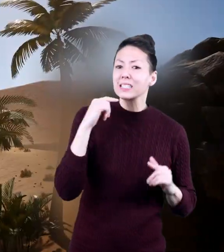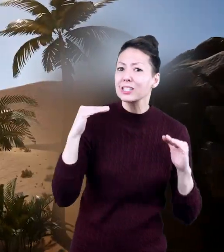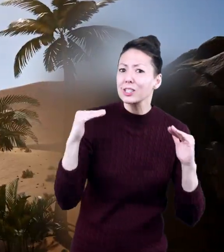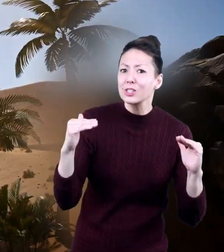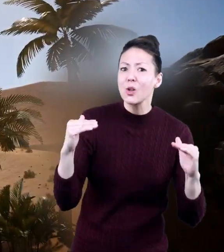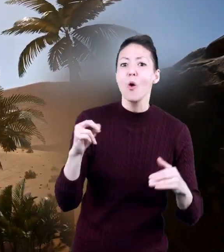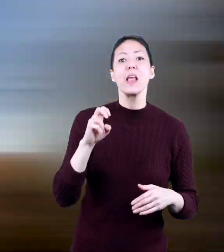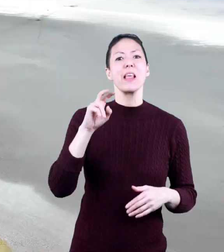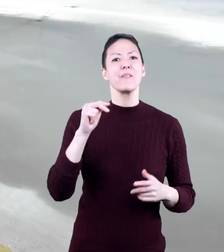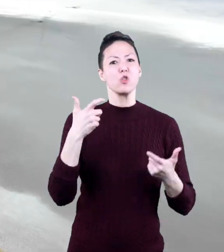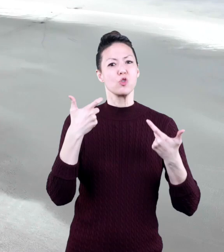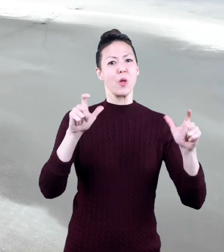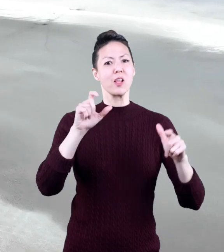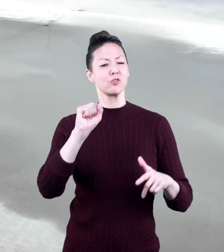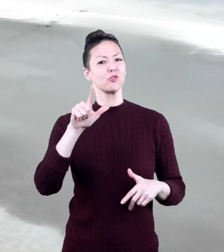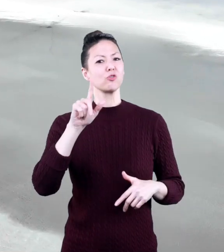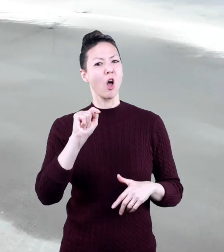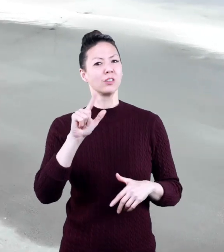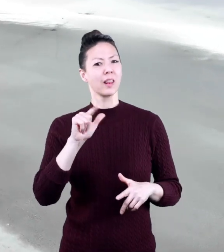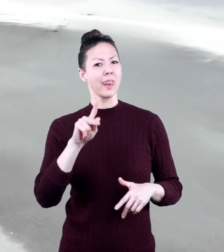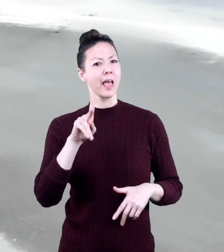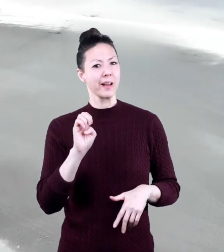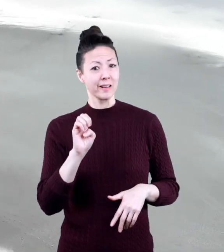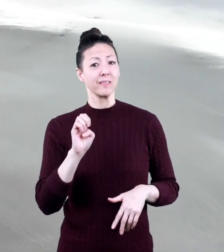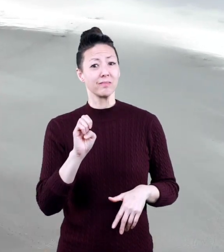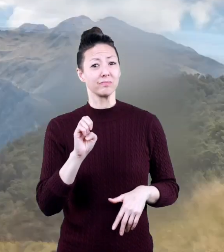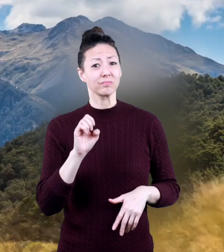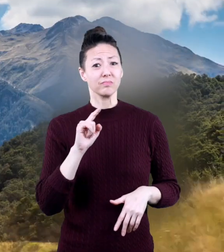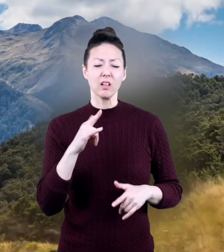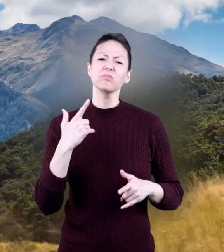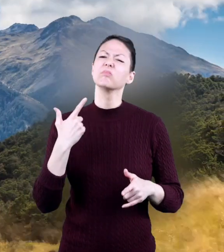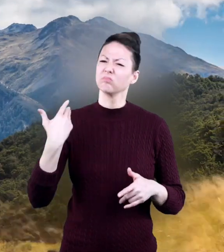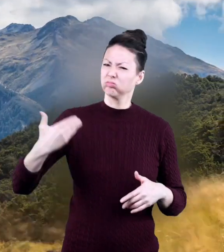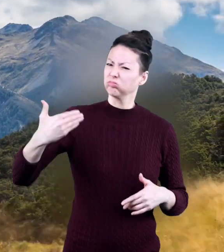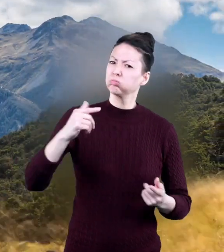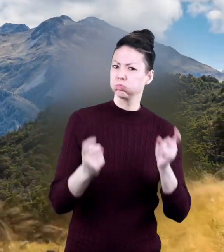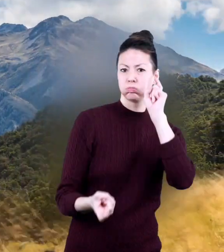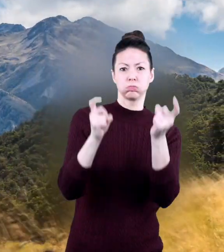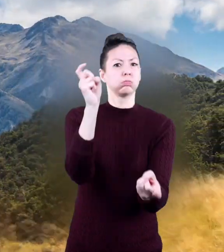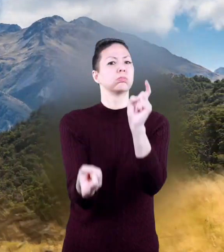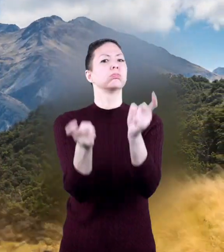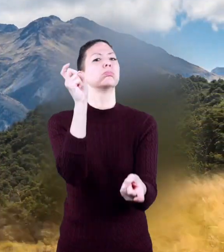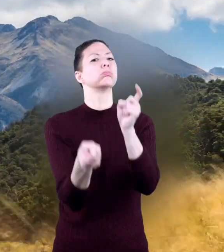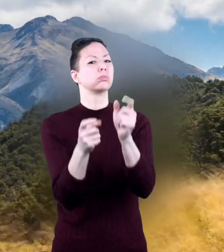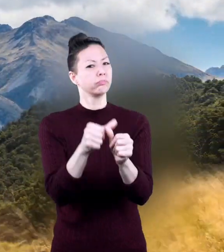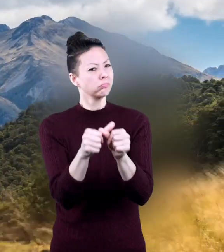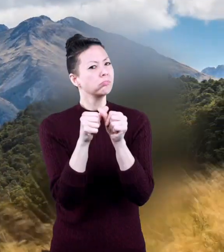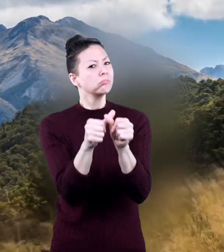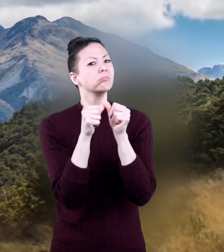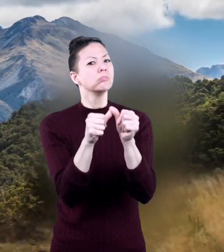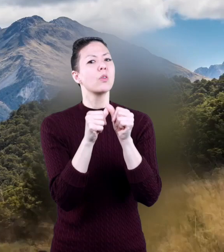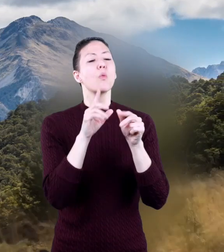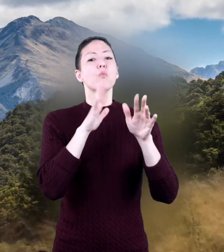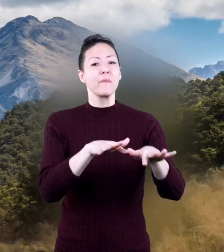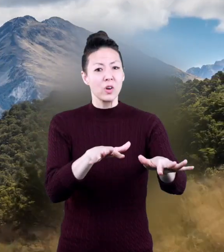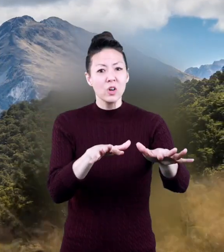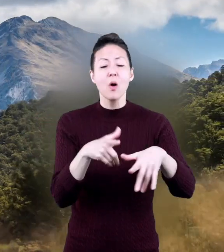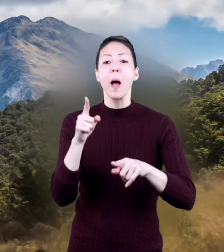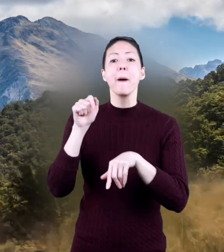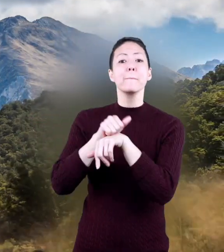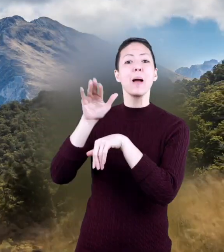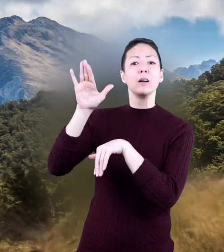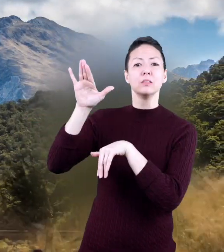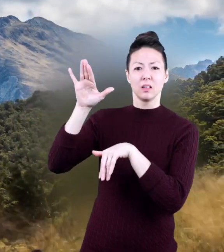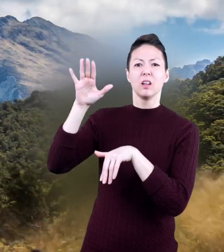Sahara Desert, or even the Great Salt Lake, they're constantly changing. Rivers may get wider